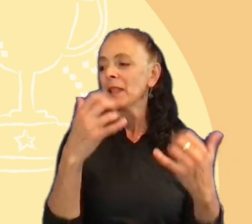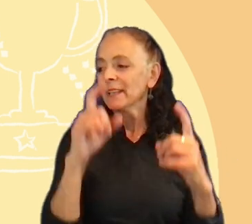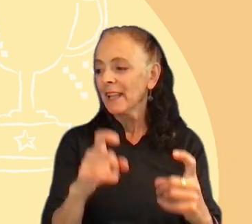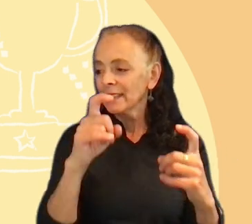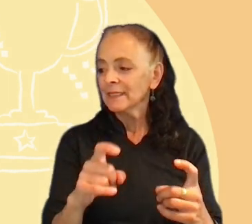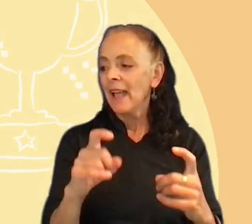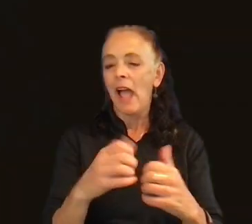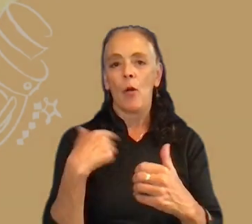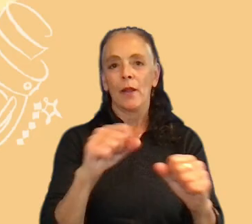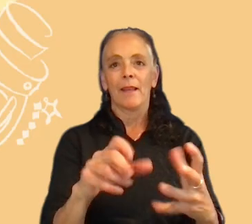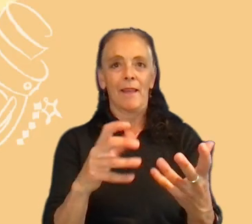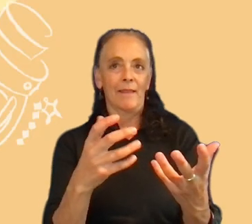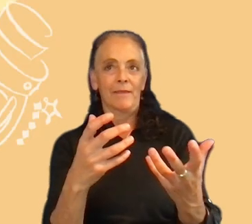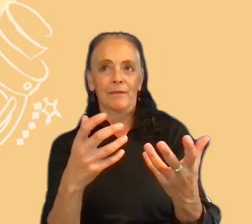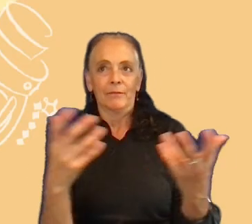learned.